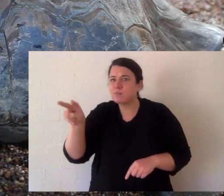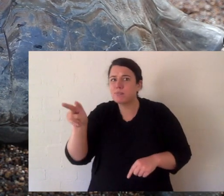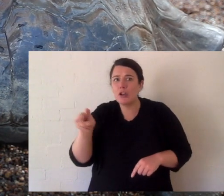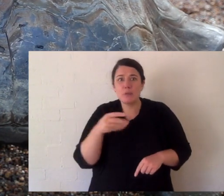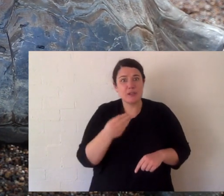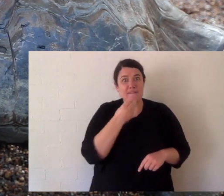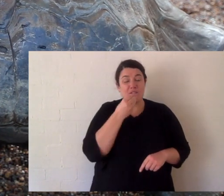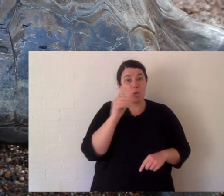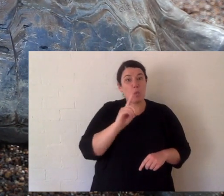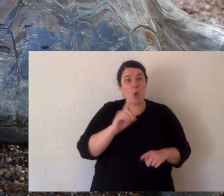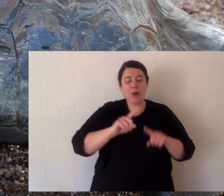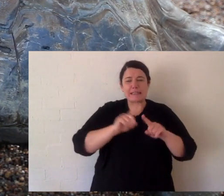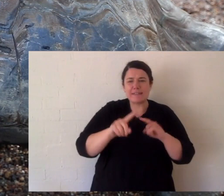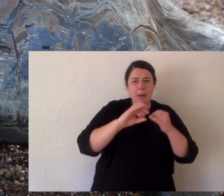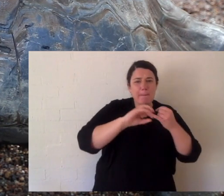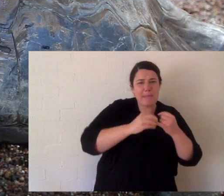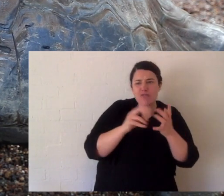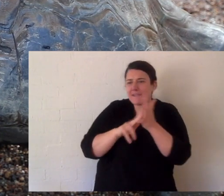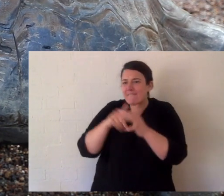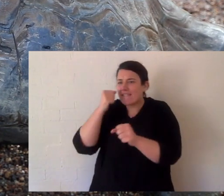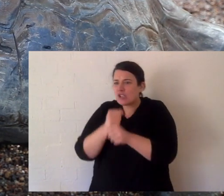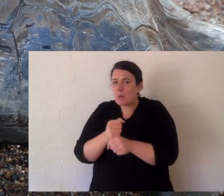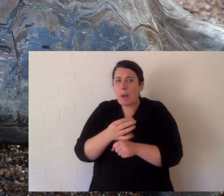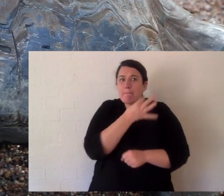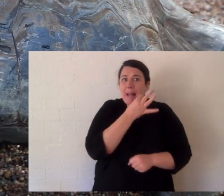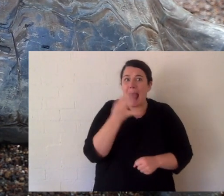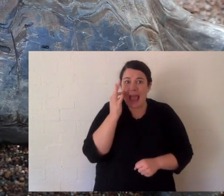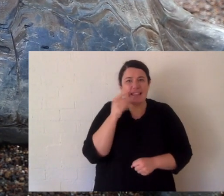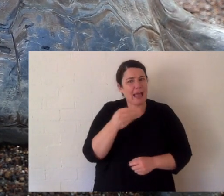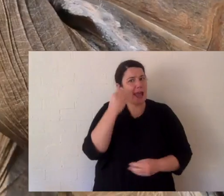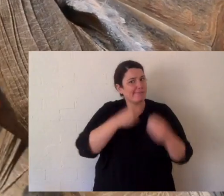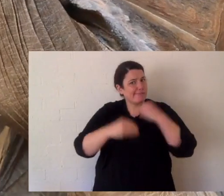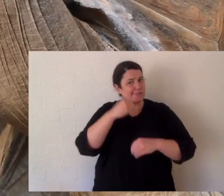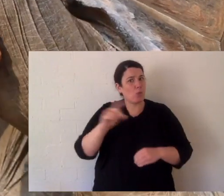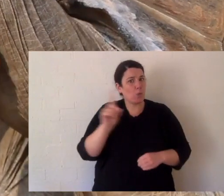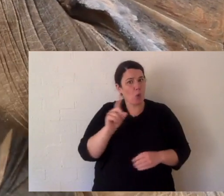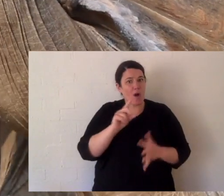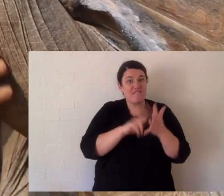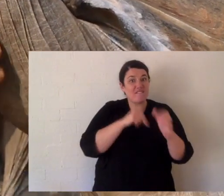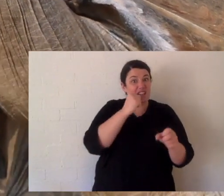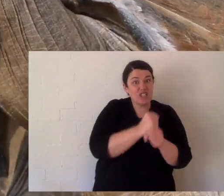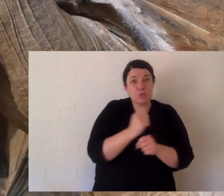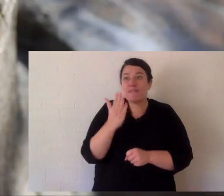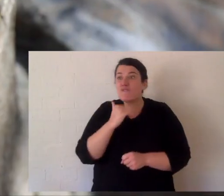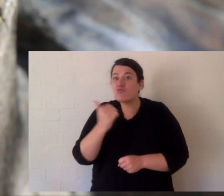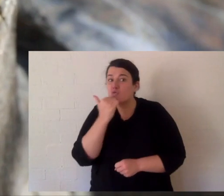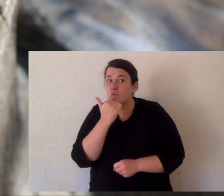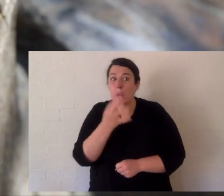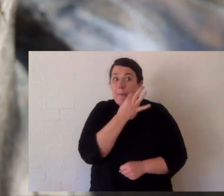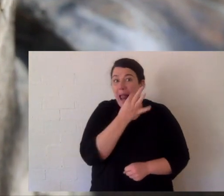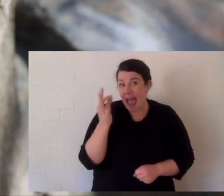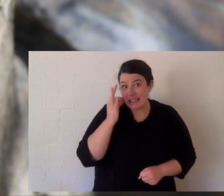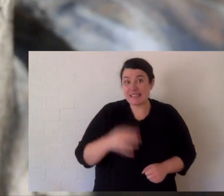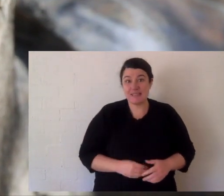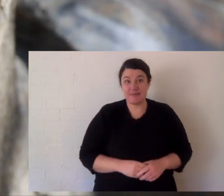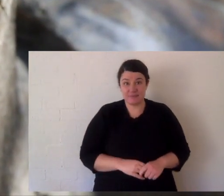eat, even in the wild, are coloured different berries and vegetables and plants. They're herbivores. They only eat vegetables, plant